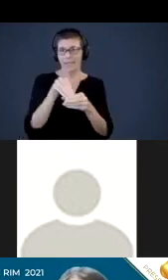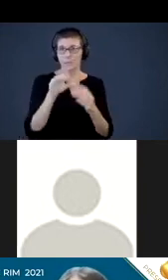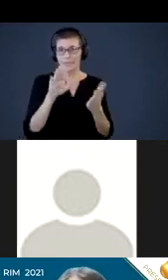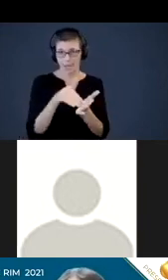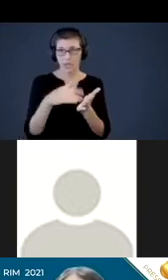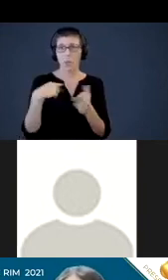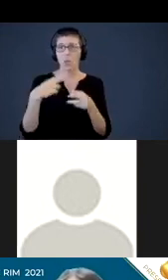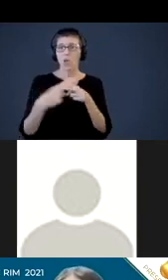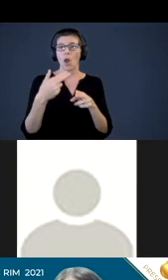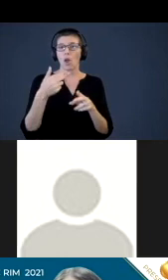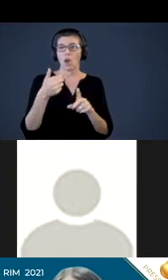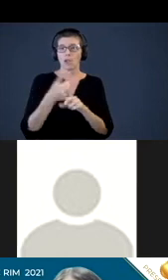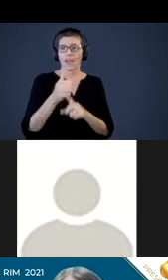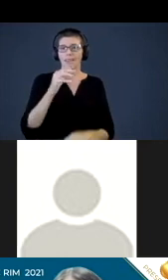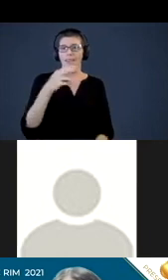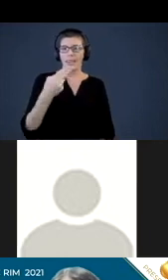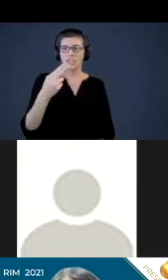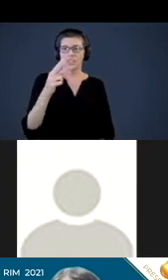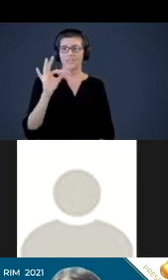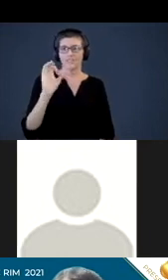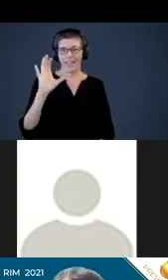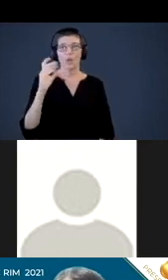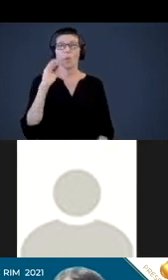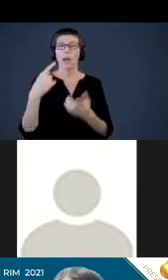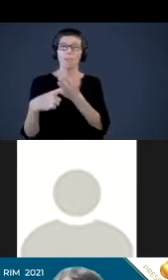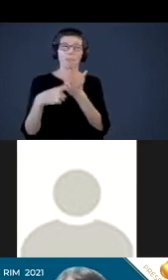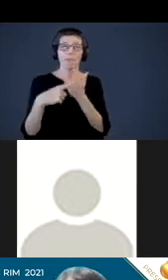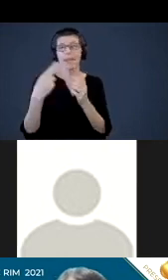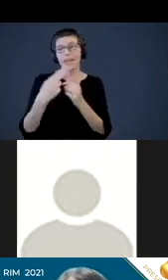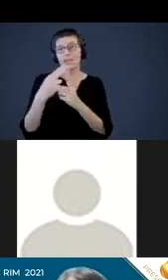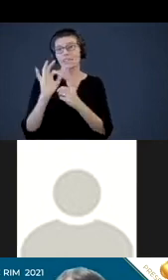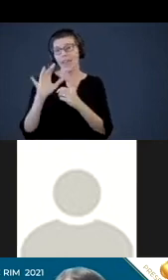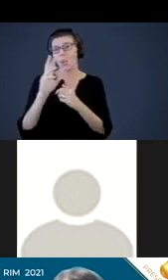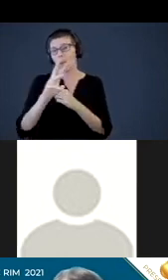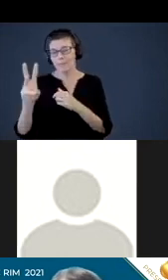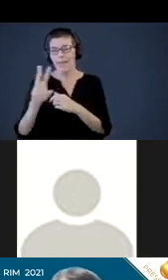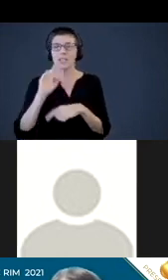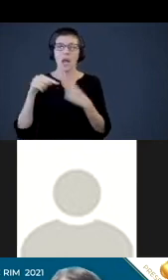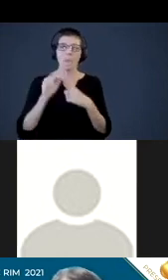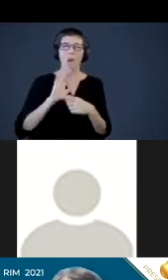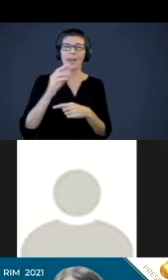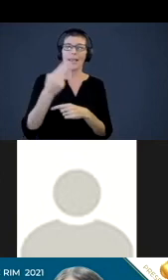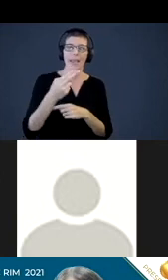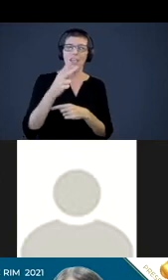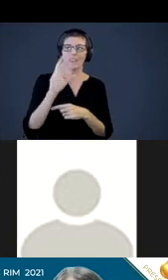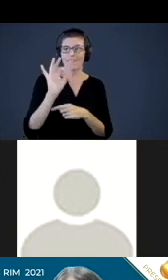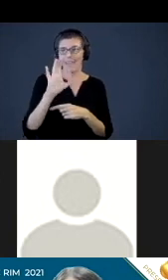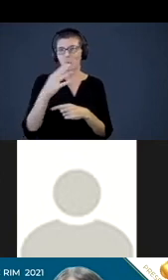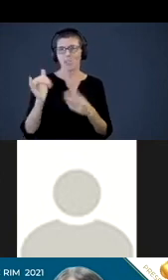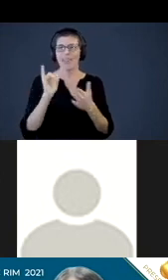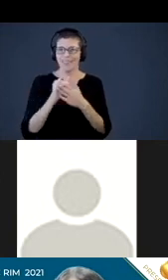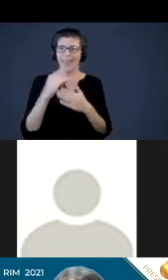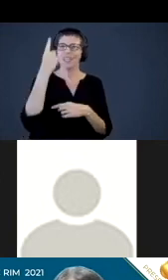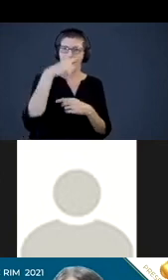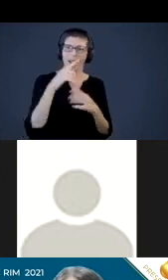we call ourselves HVAC. So when I'm considering the HVAC website or talking about our HVAC resources, those are the Hawaii Family Engagement